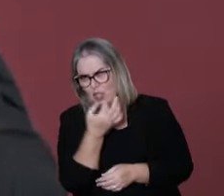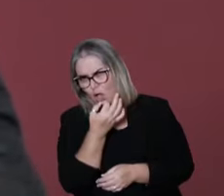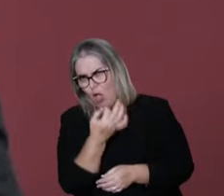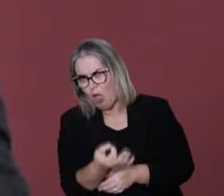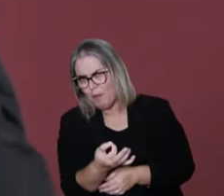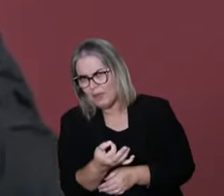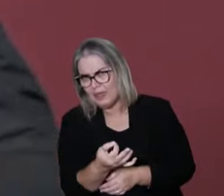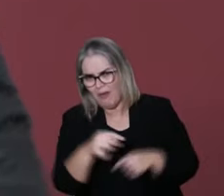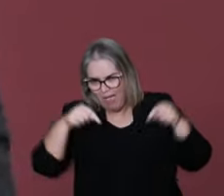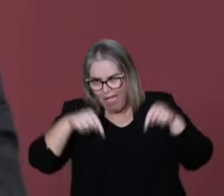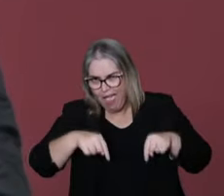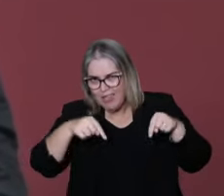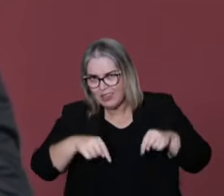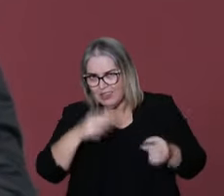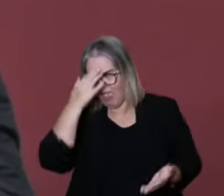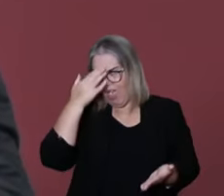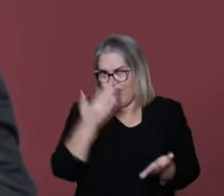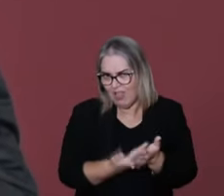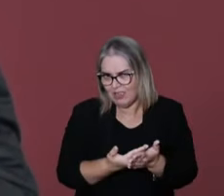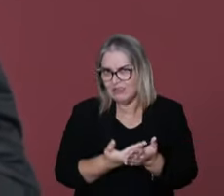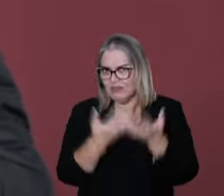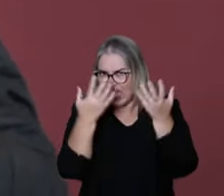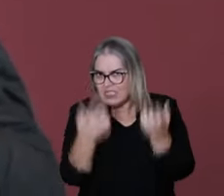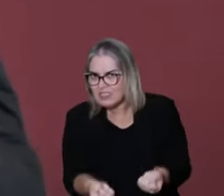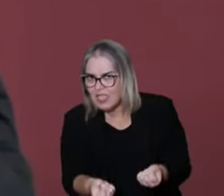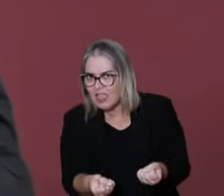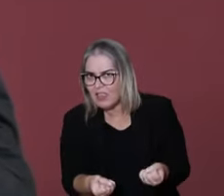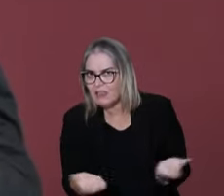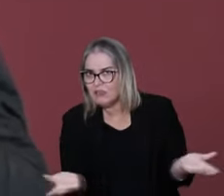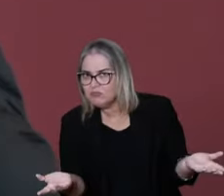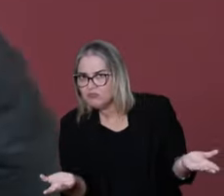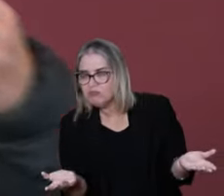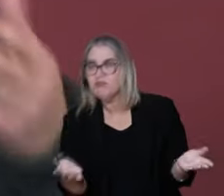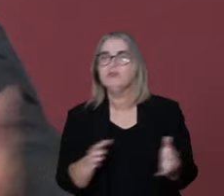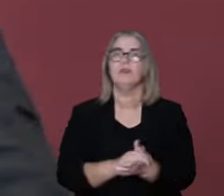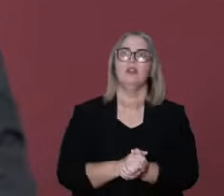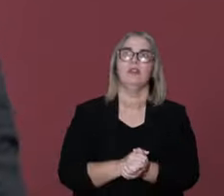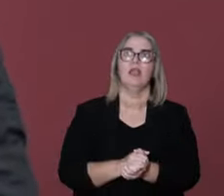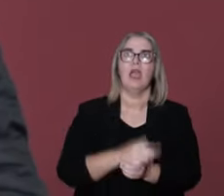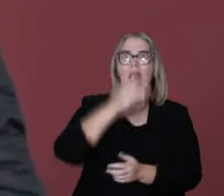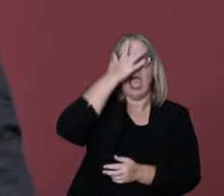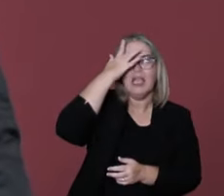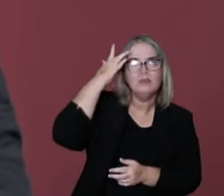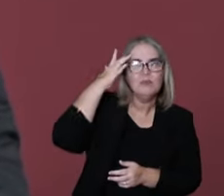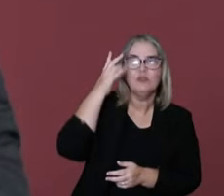do you think there is going to be a better acceptation?